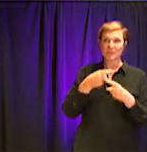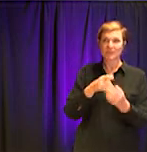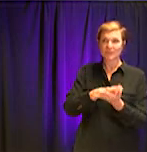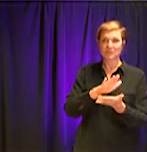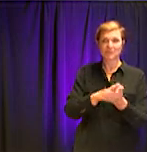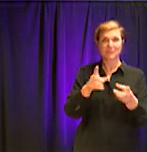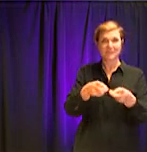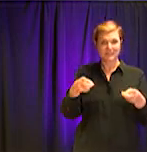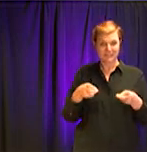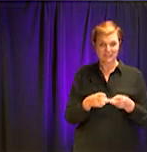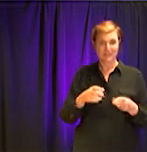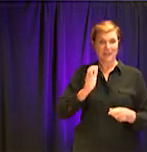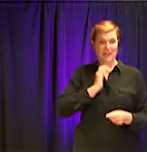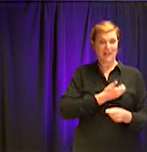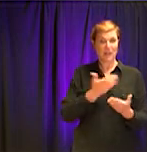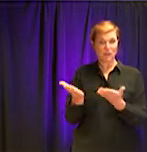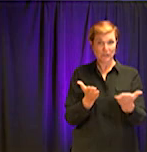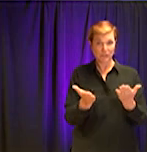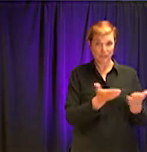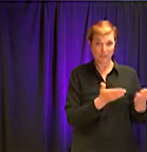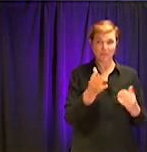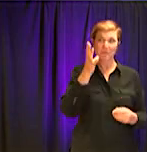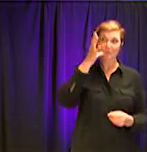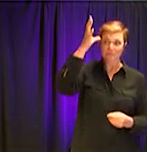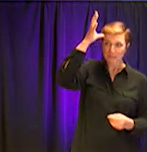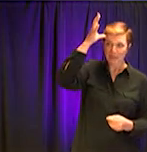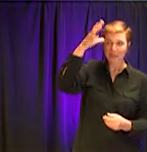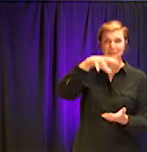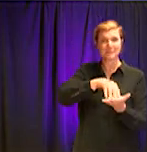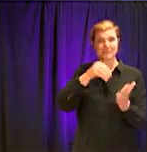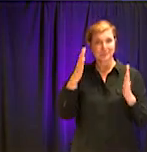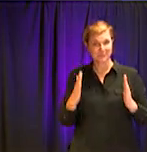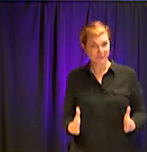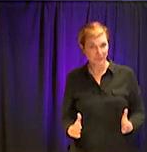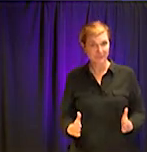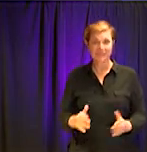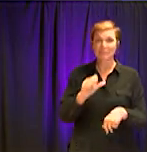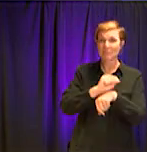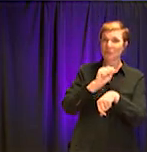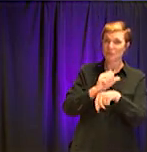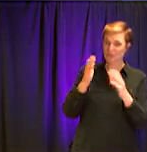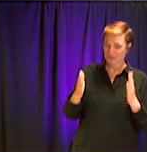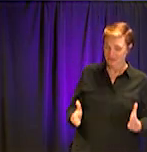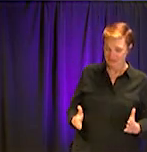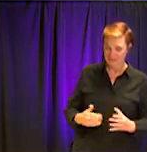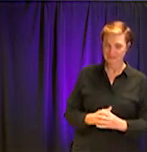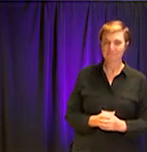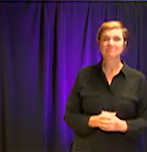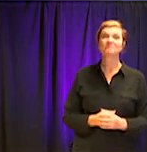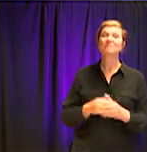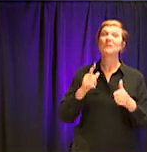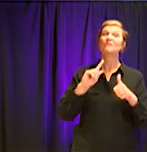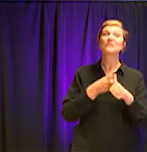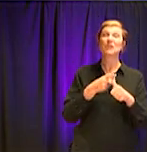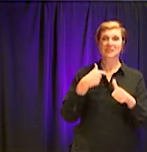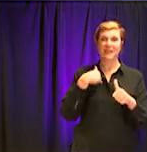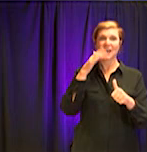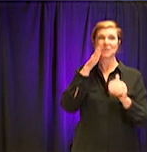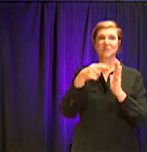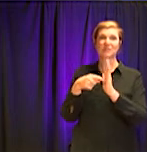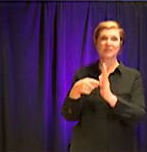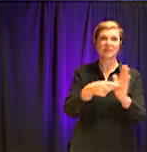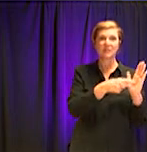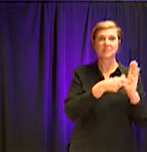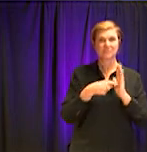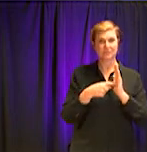its parents, the students, and the employees. I would like to start first with a little quick video on digital